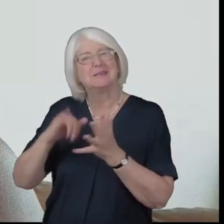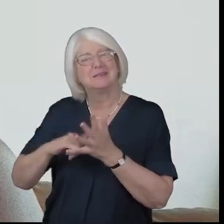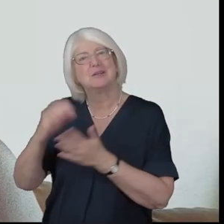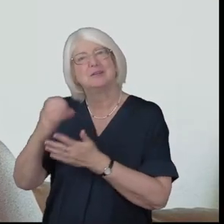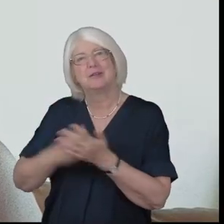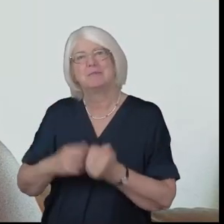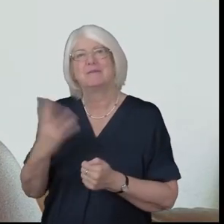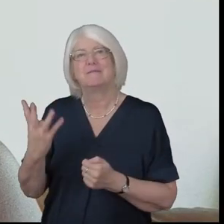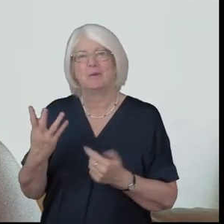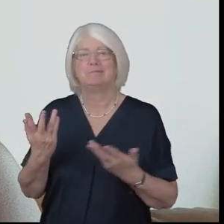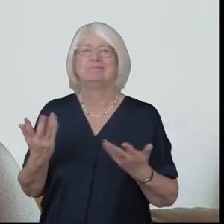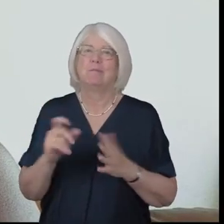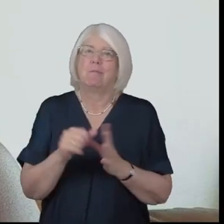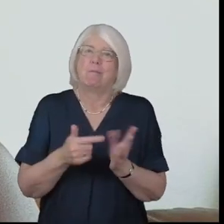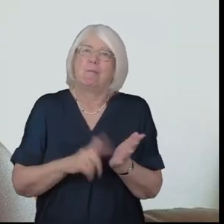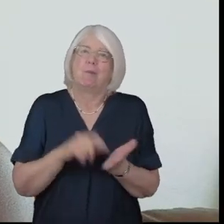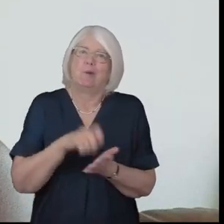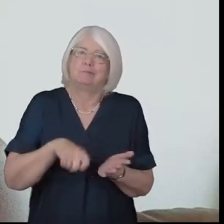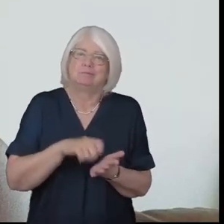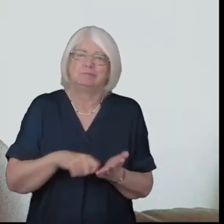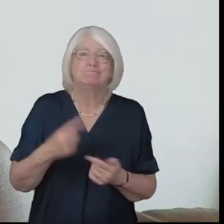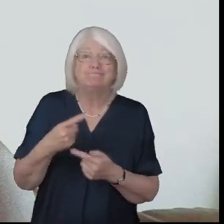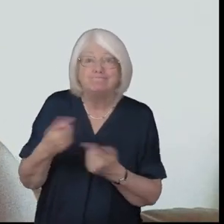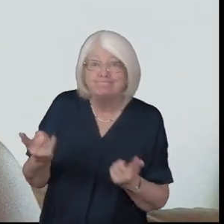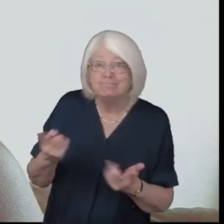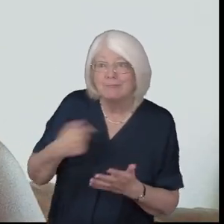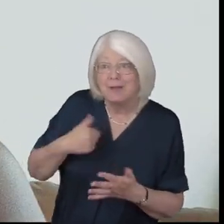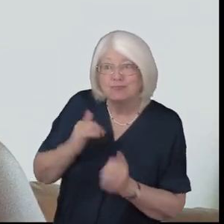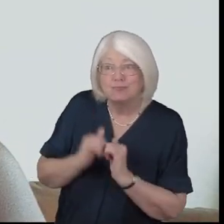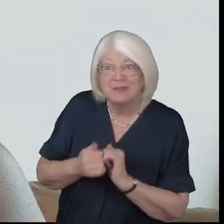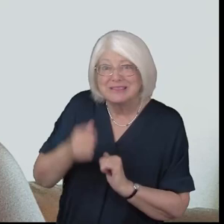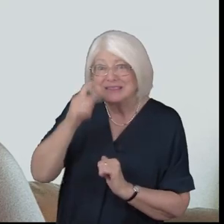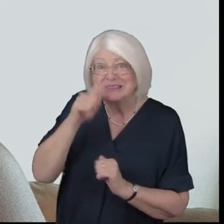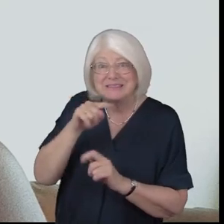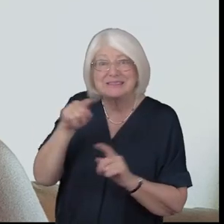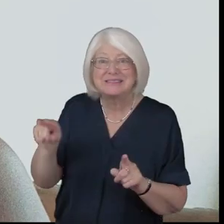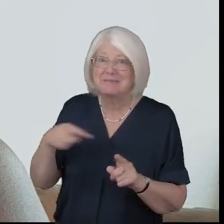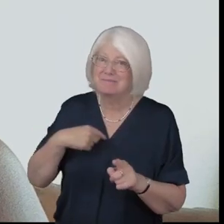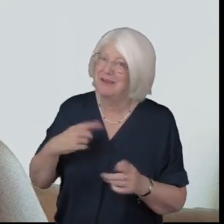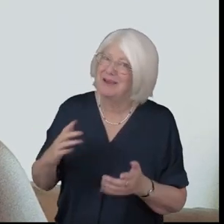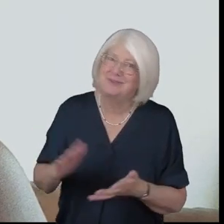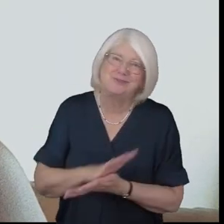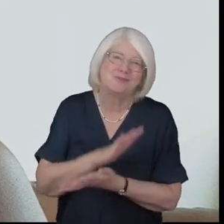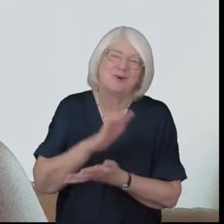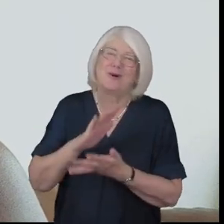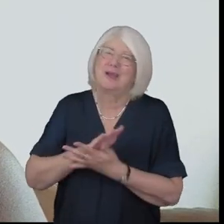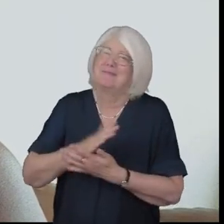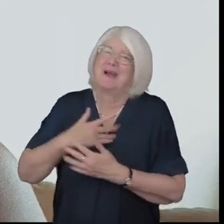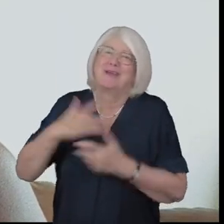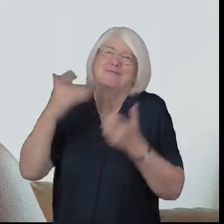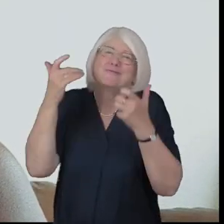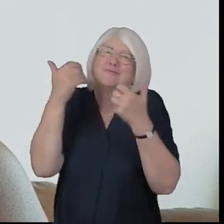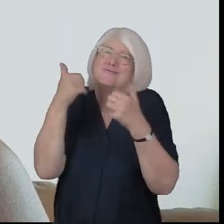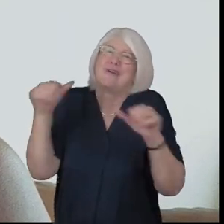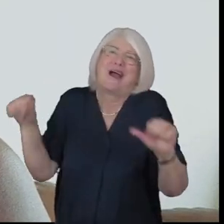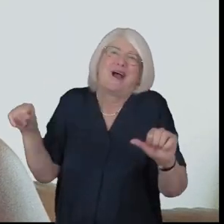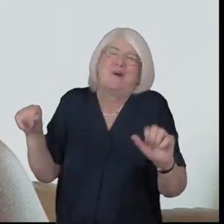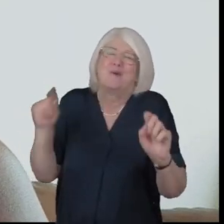therefore my brothers and sisters whom I love and long for my joy and crown